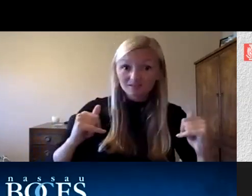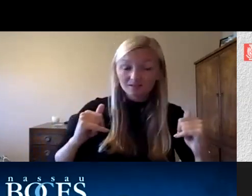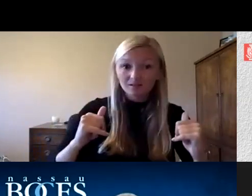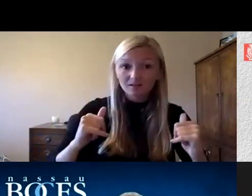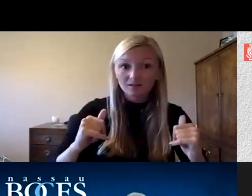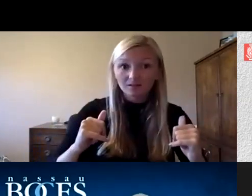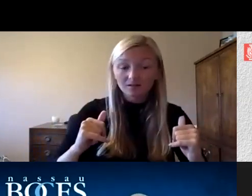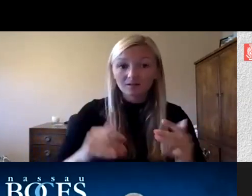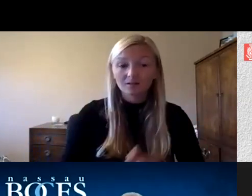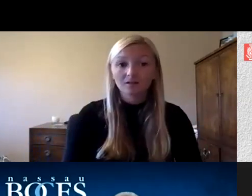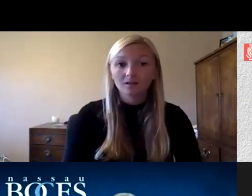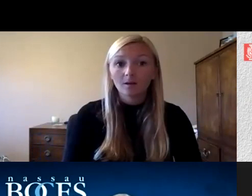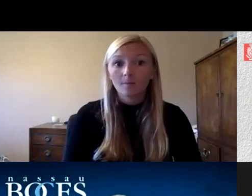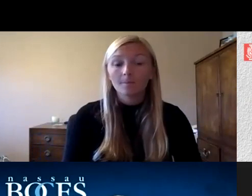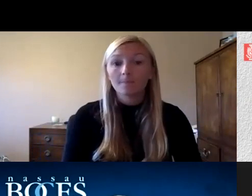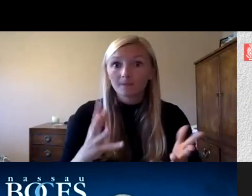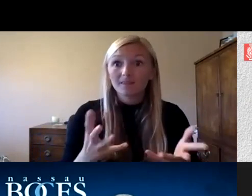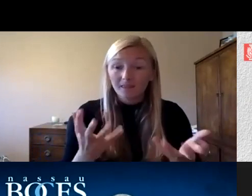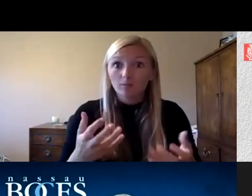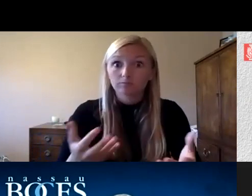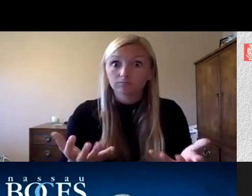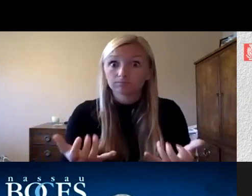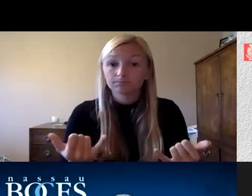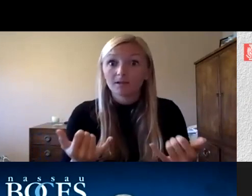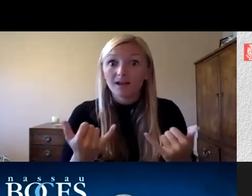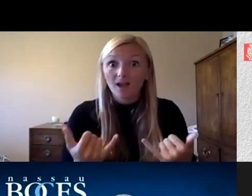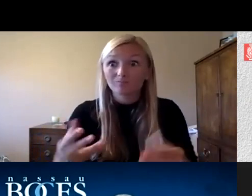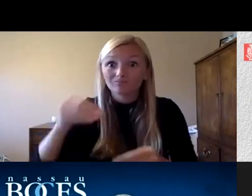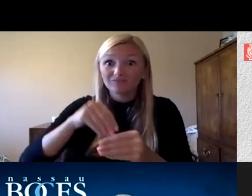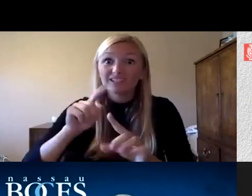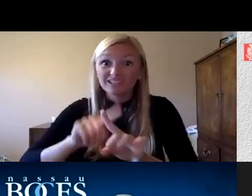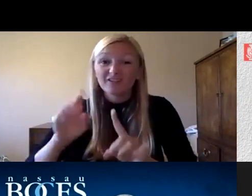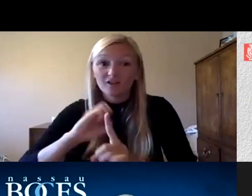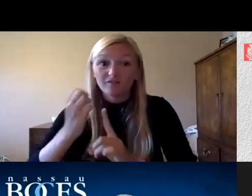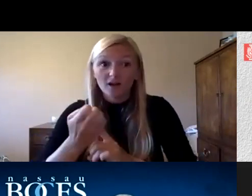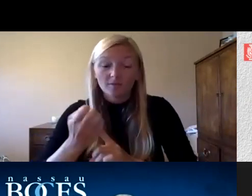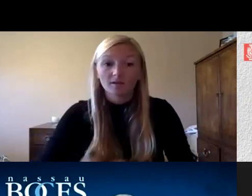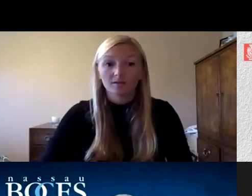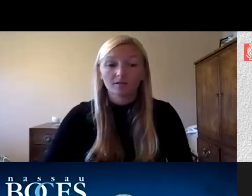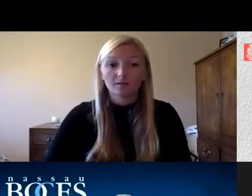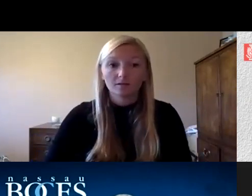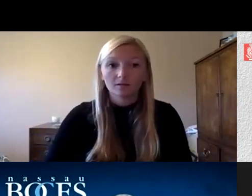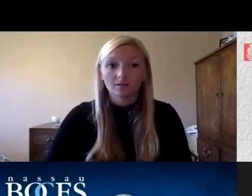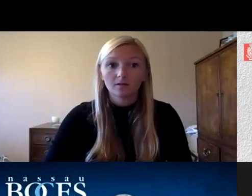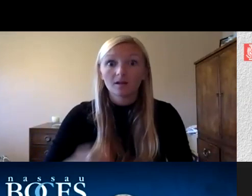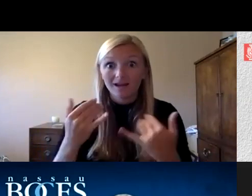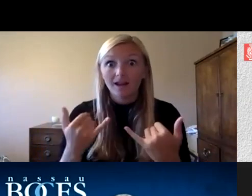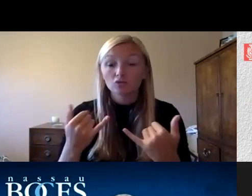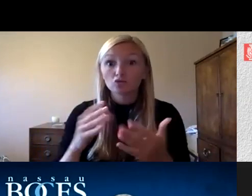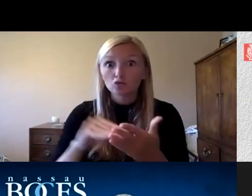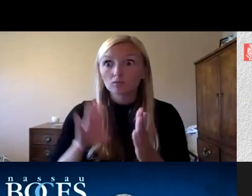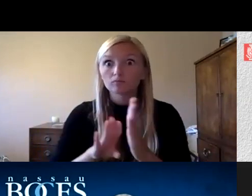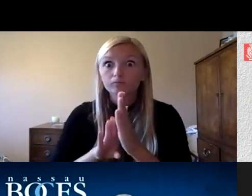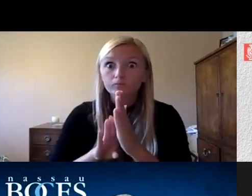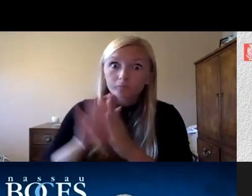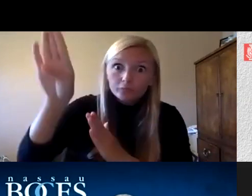integrating different lifestyle things than they normally would have taught in a school environment and what they're finding is is that they're actually excelling because it's